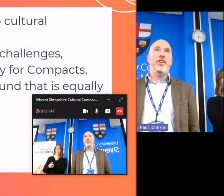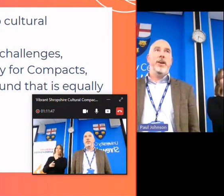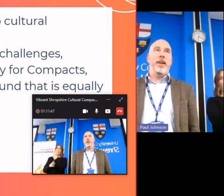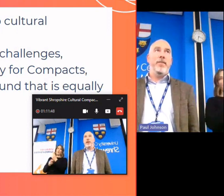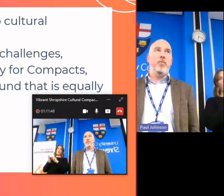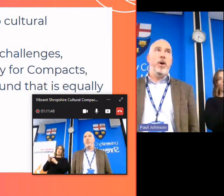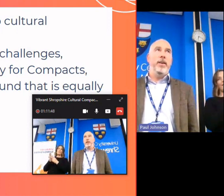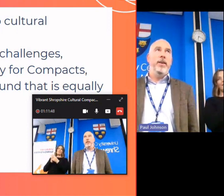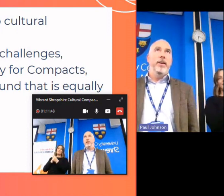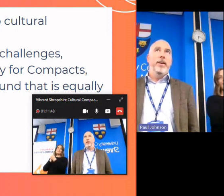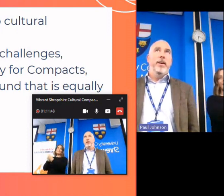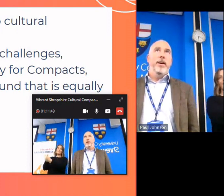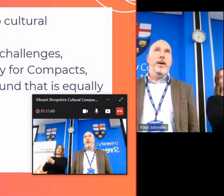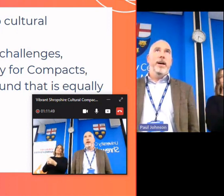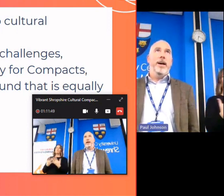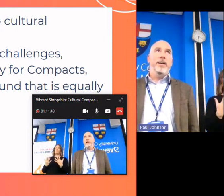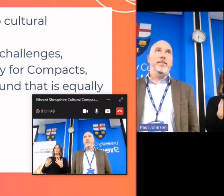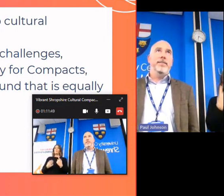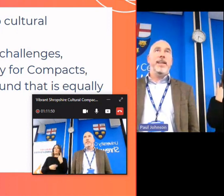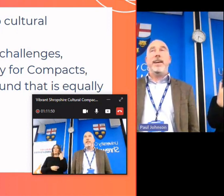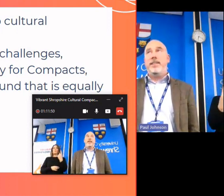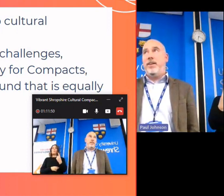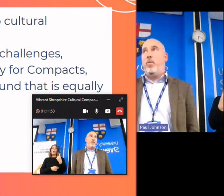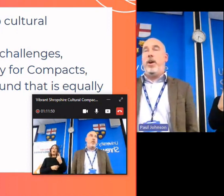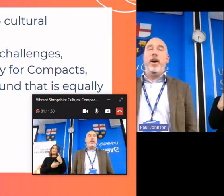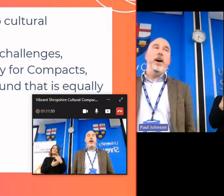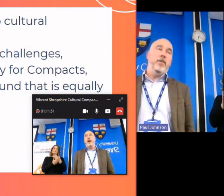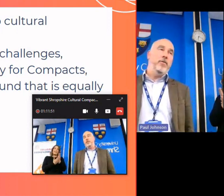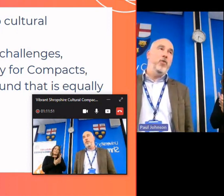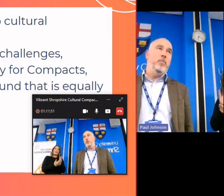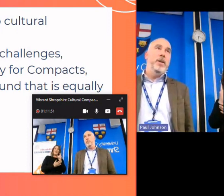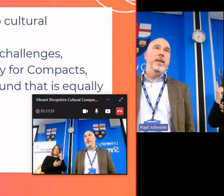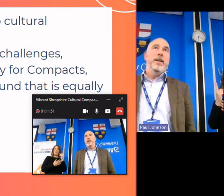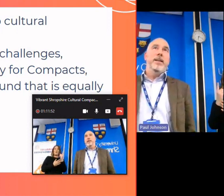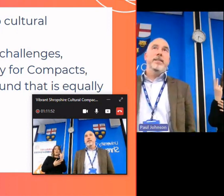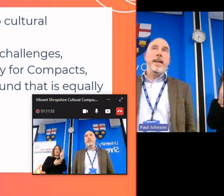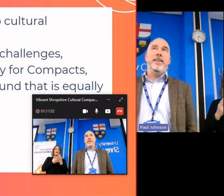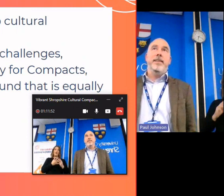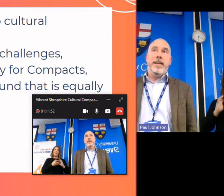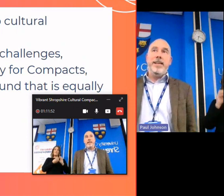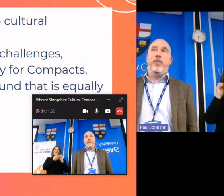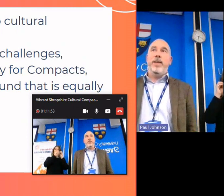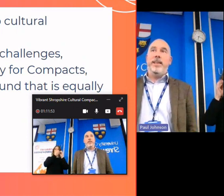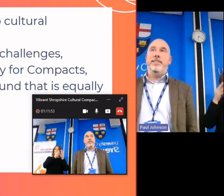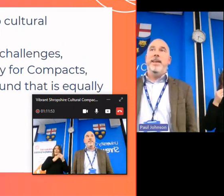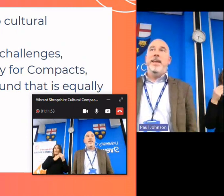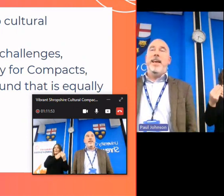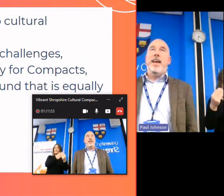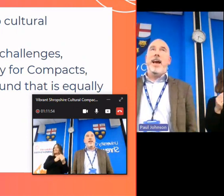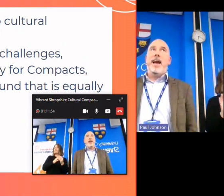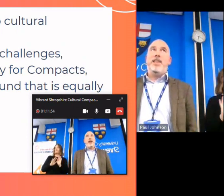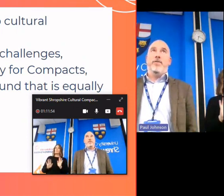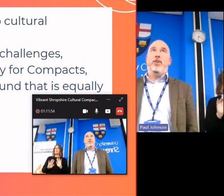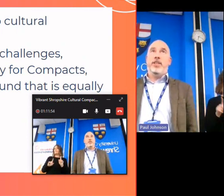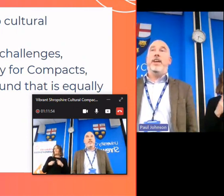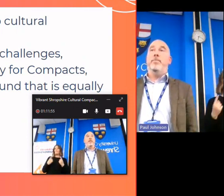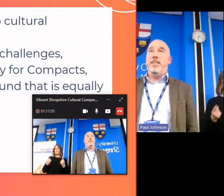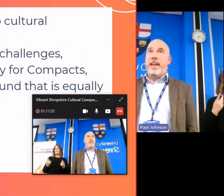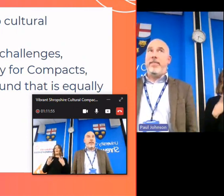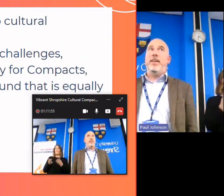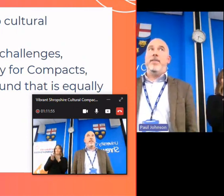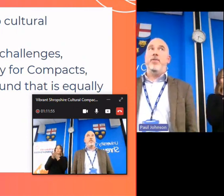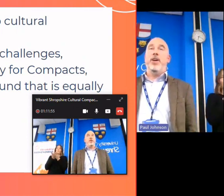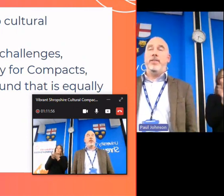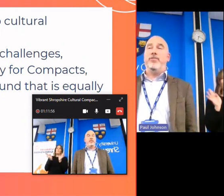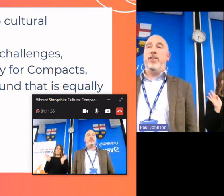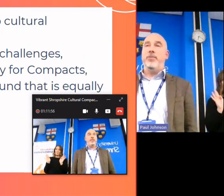organization you can't have one uh sector one art form taking the lead on this you've got to